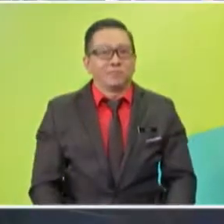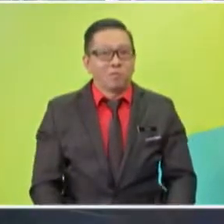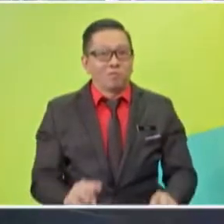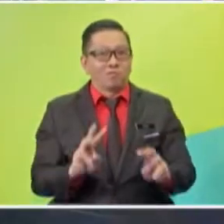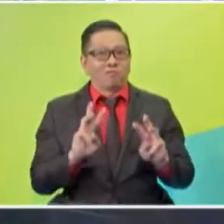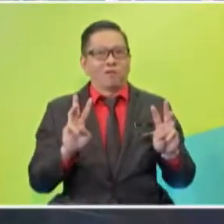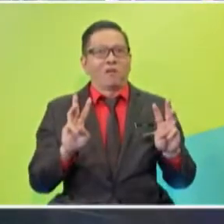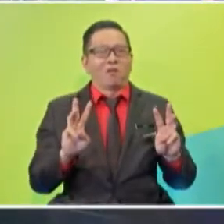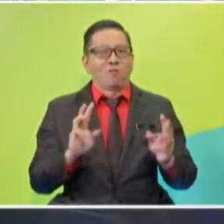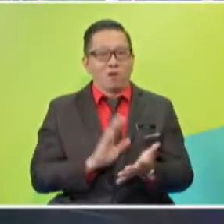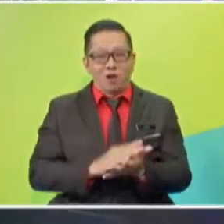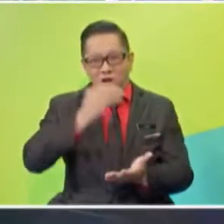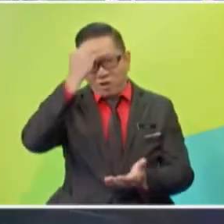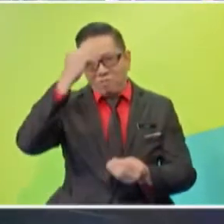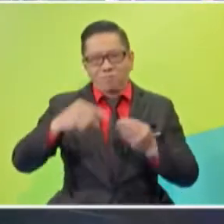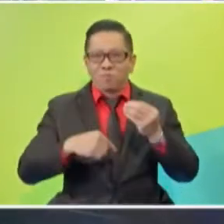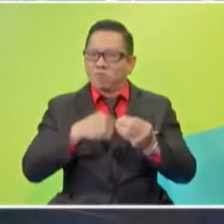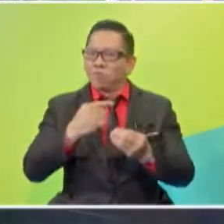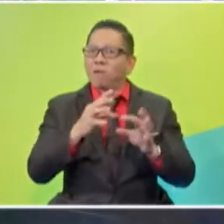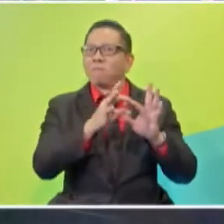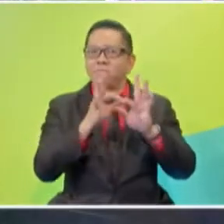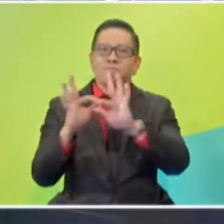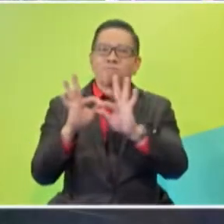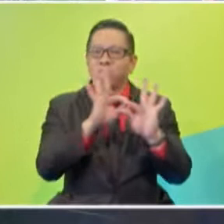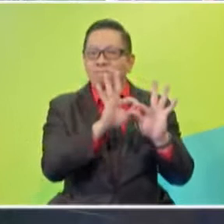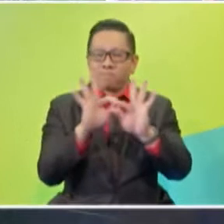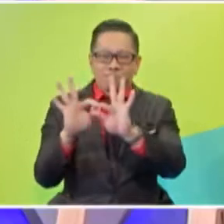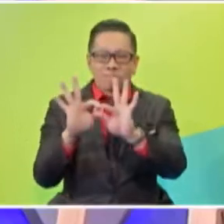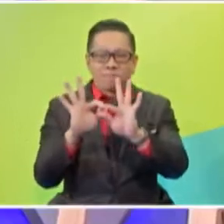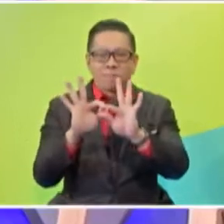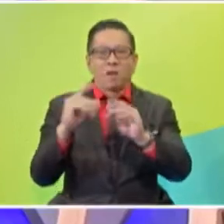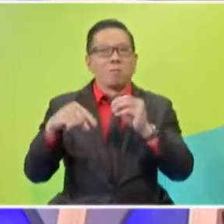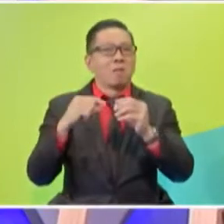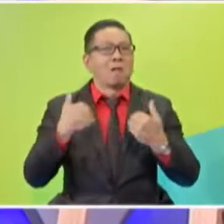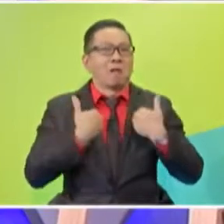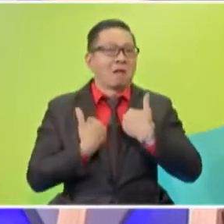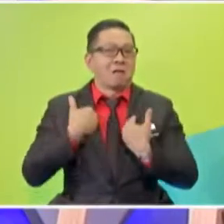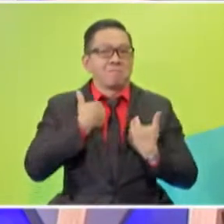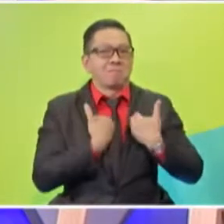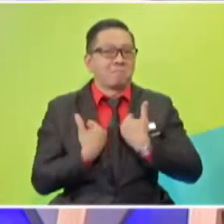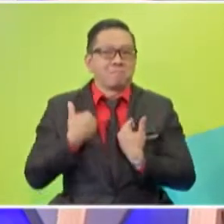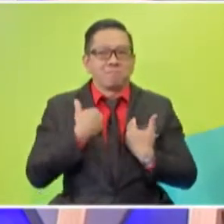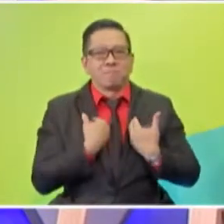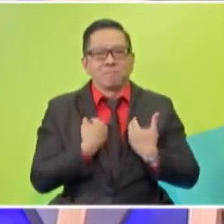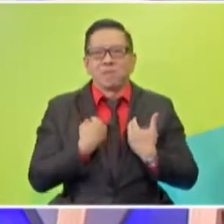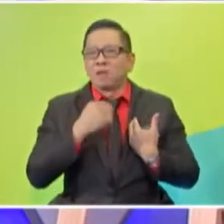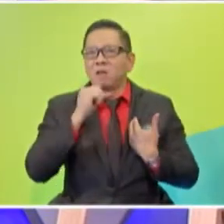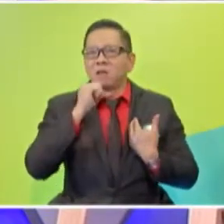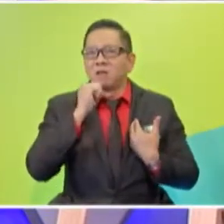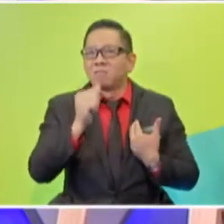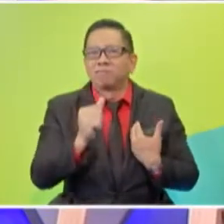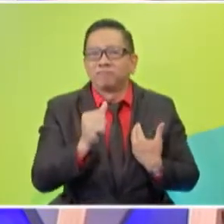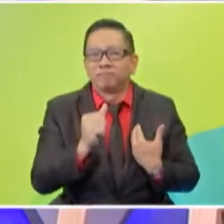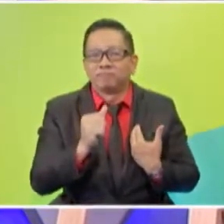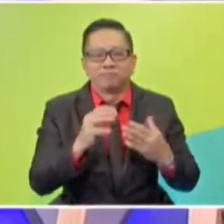seems interesting. We are going to learn about interaction among animals. We are, when we talk about interaction, it doesn't mean that they're only